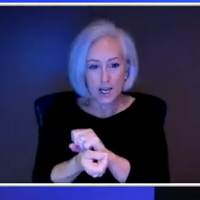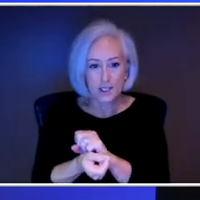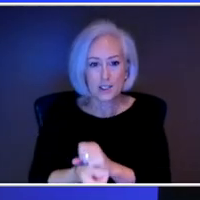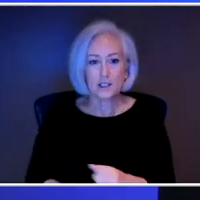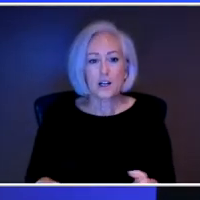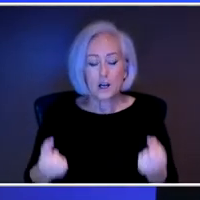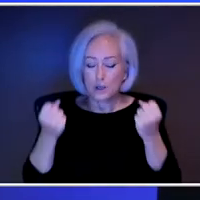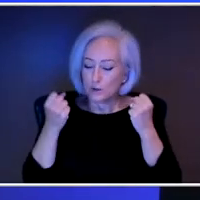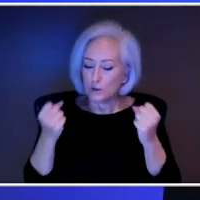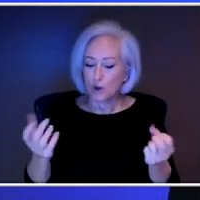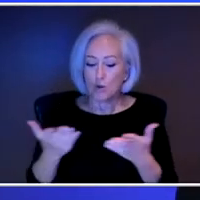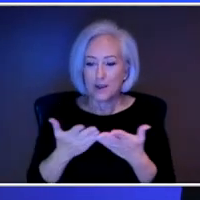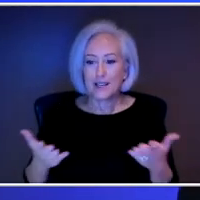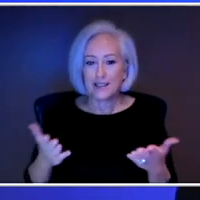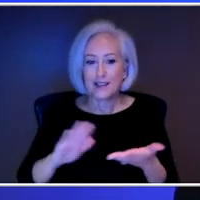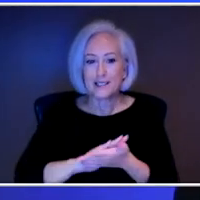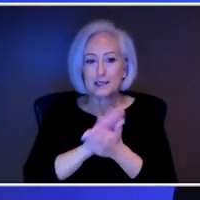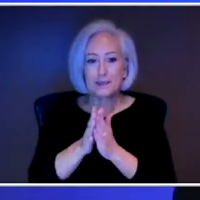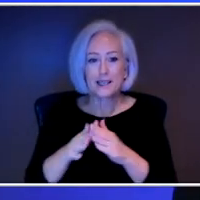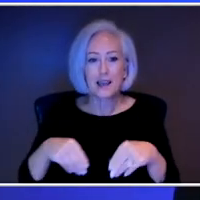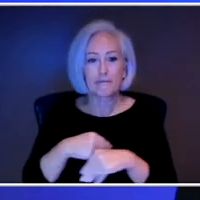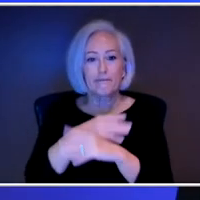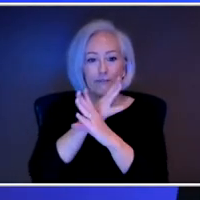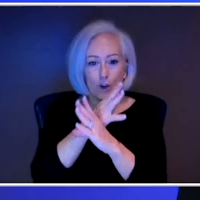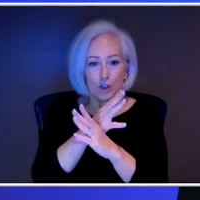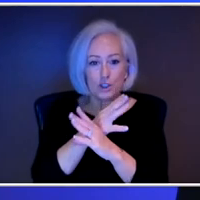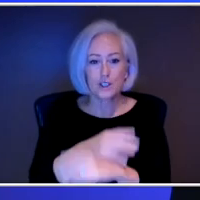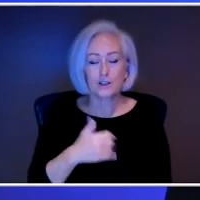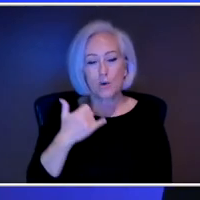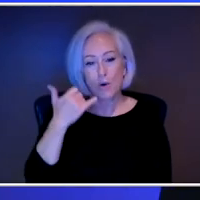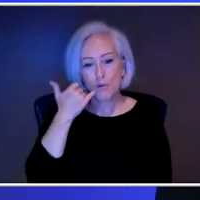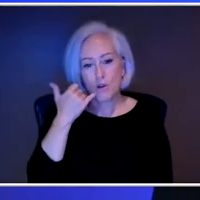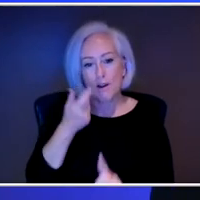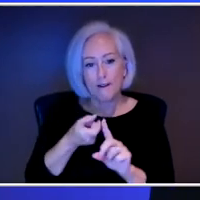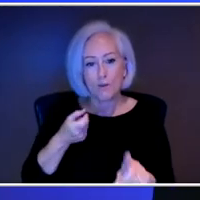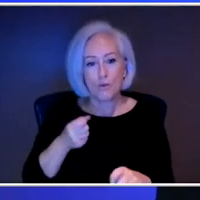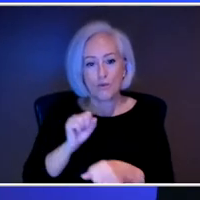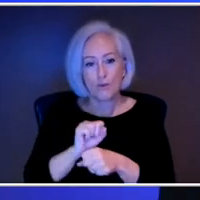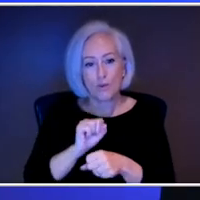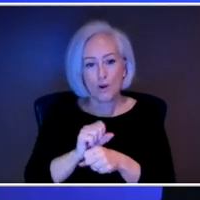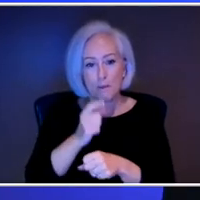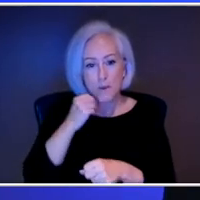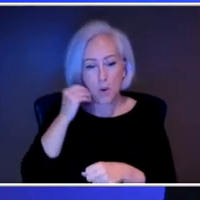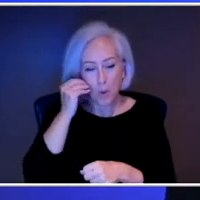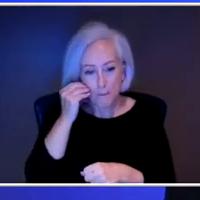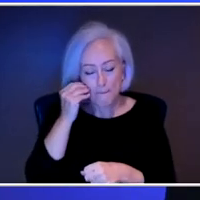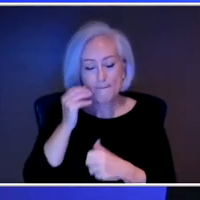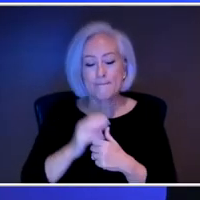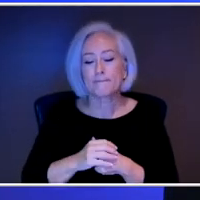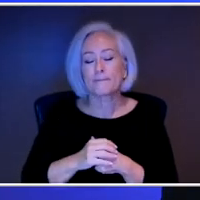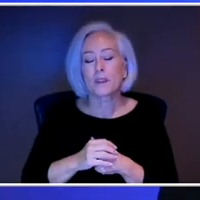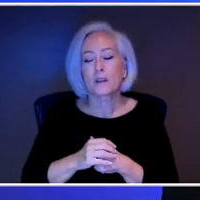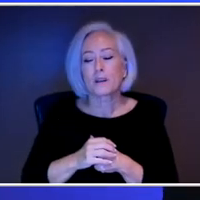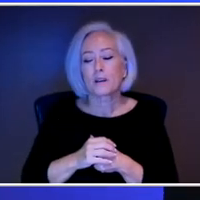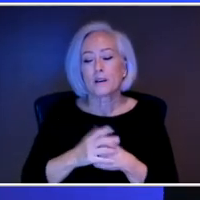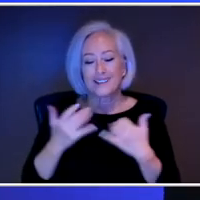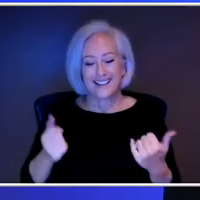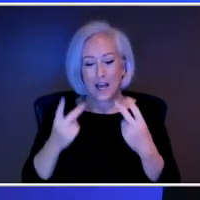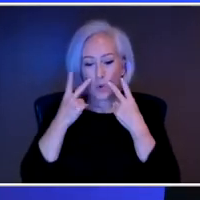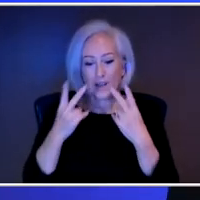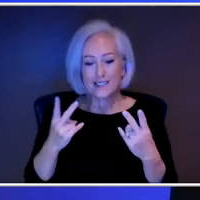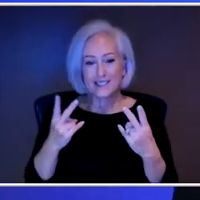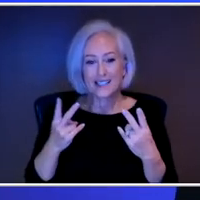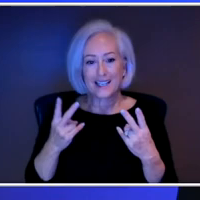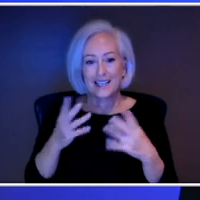to virtual or teleoptions that I think we're starting to see some of the burnout spikes